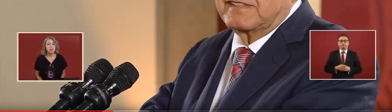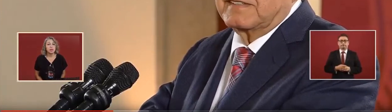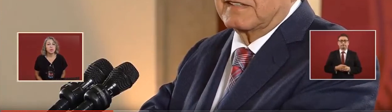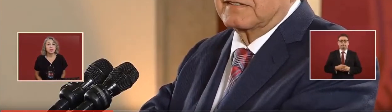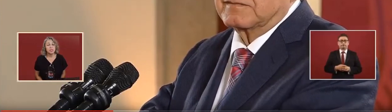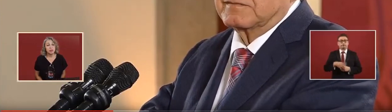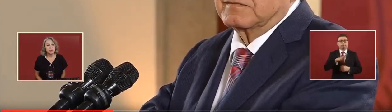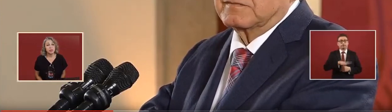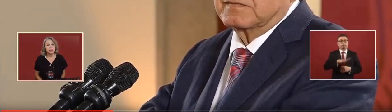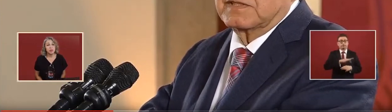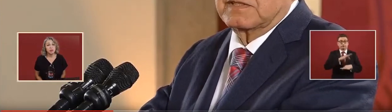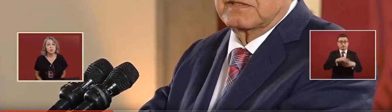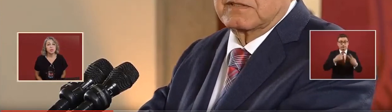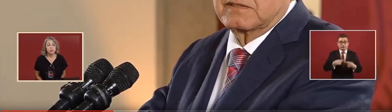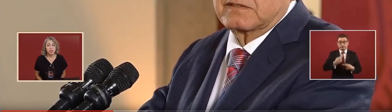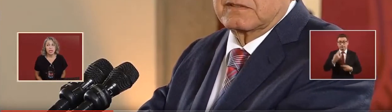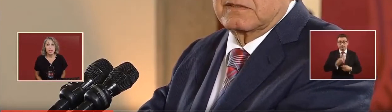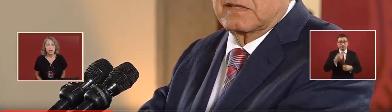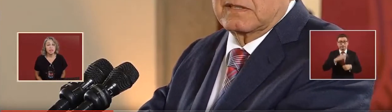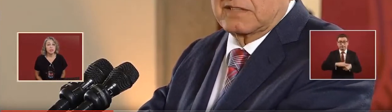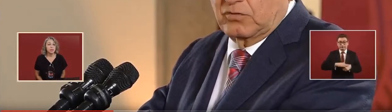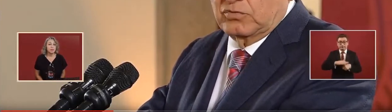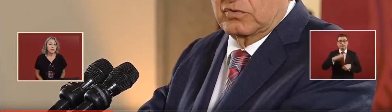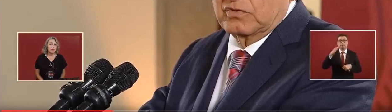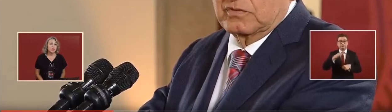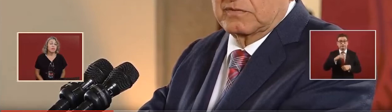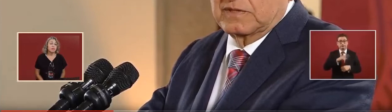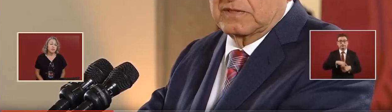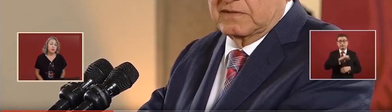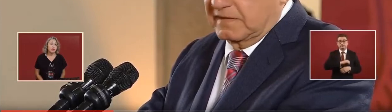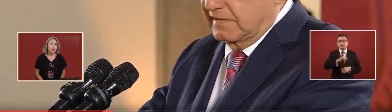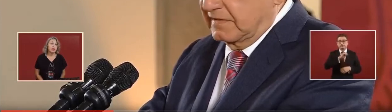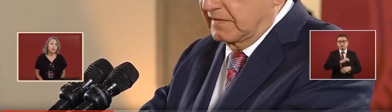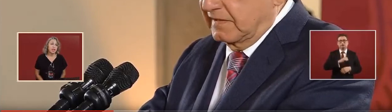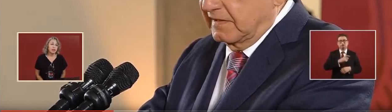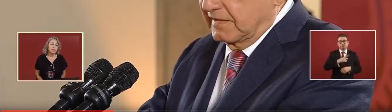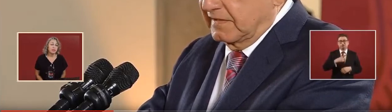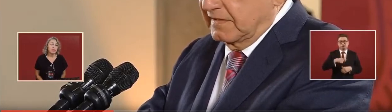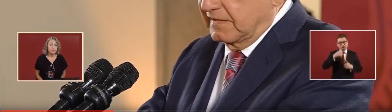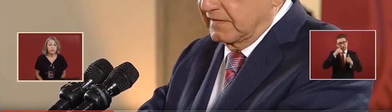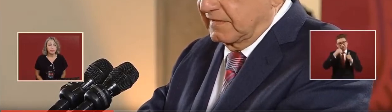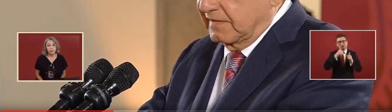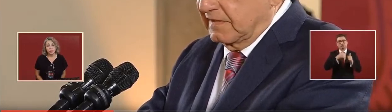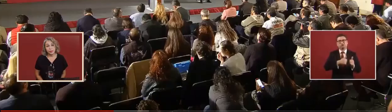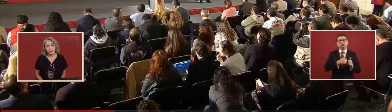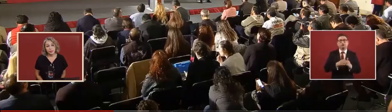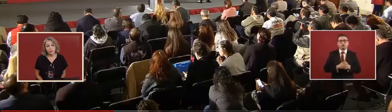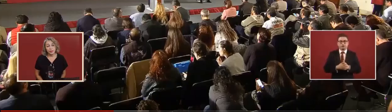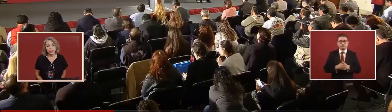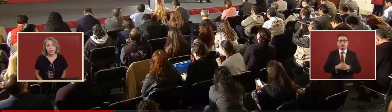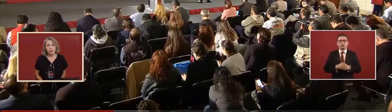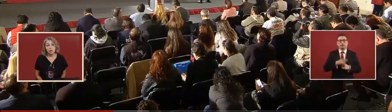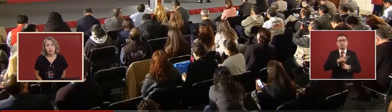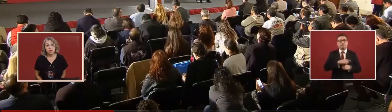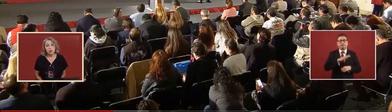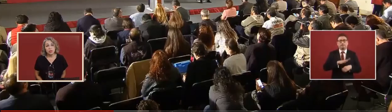need of healthcare, more attention to health.